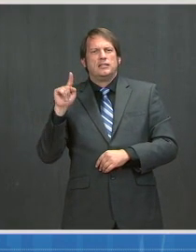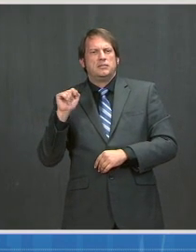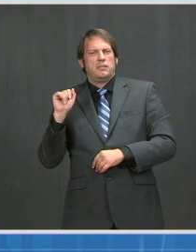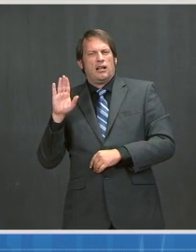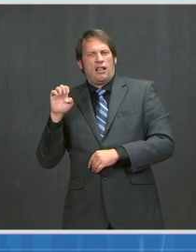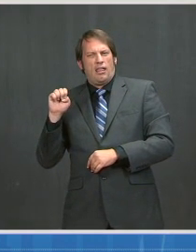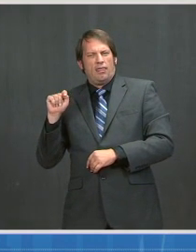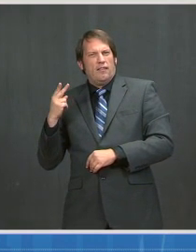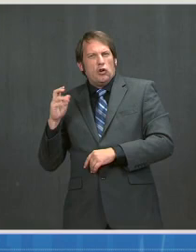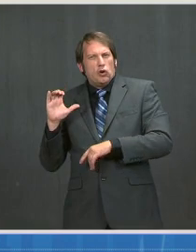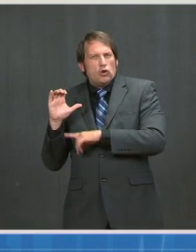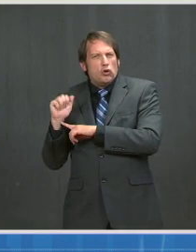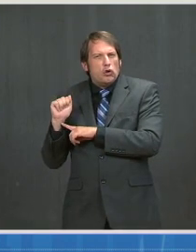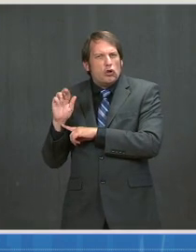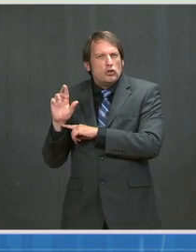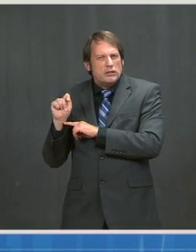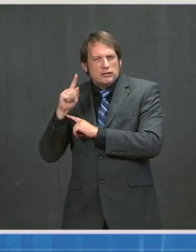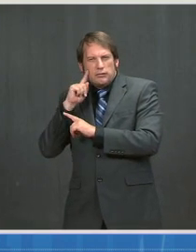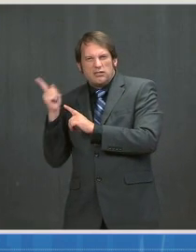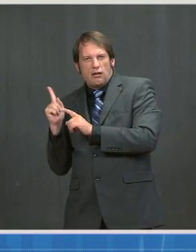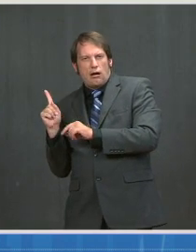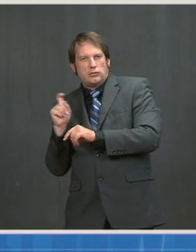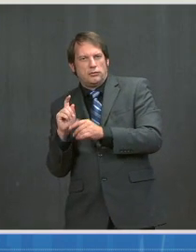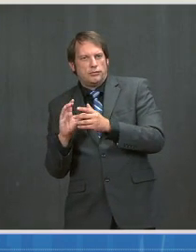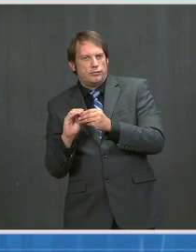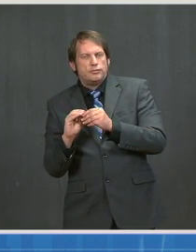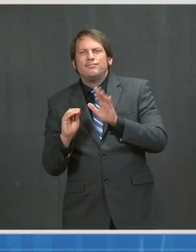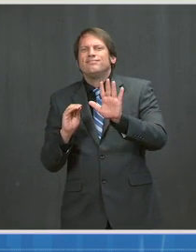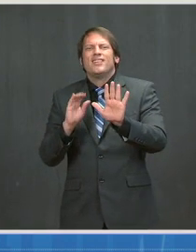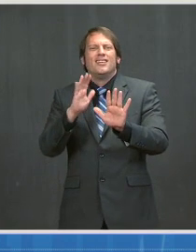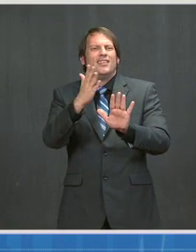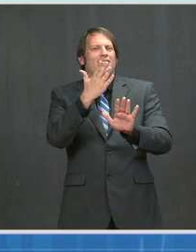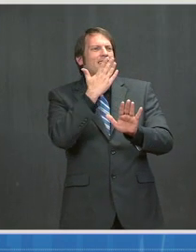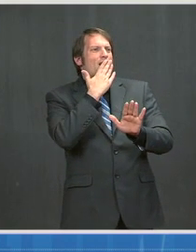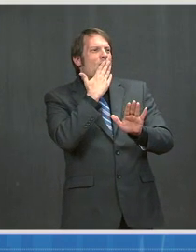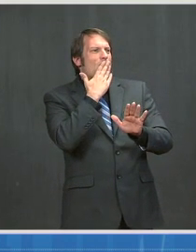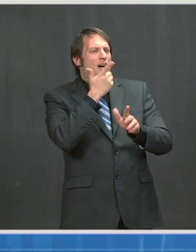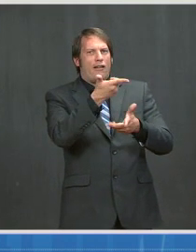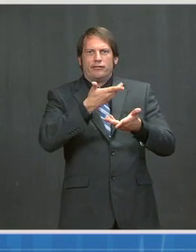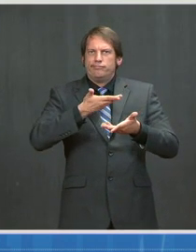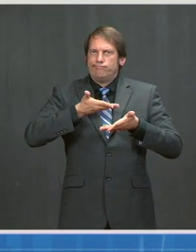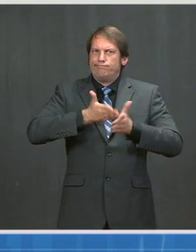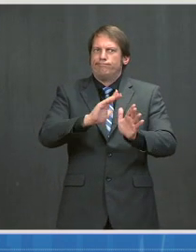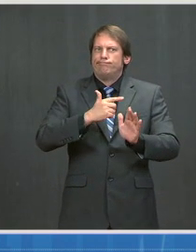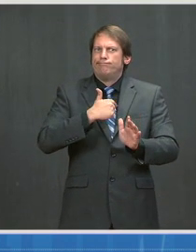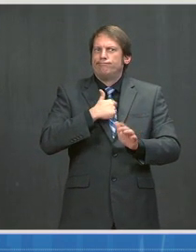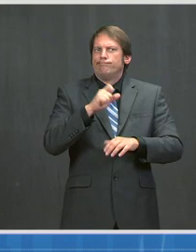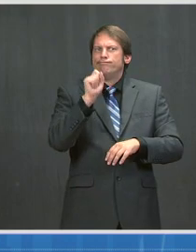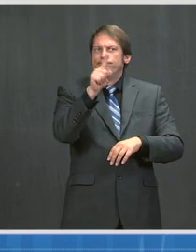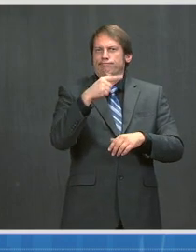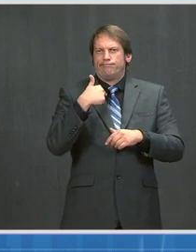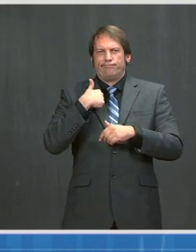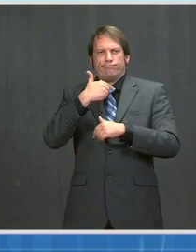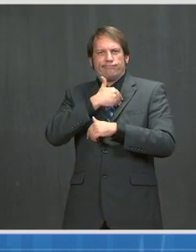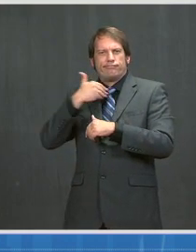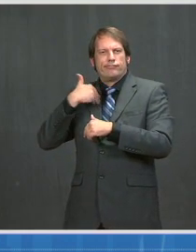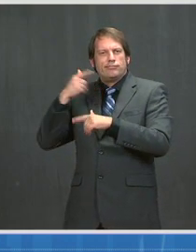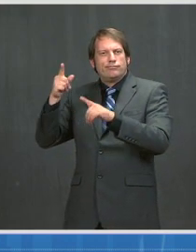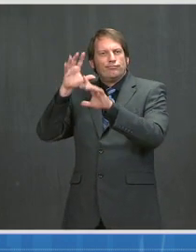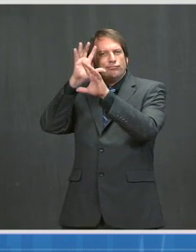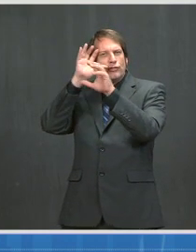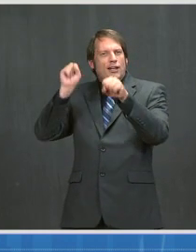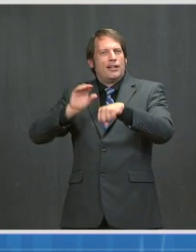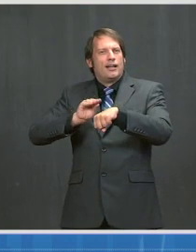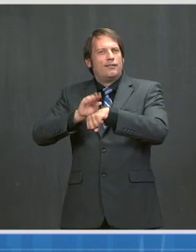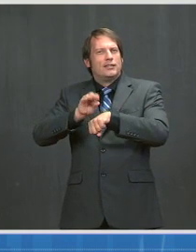Hi, thanks so much for taking my question. Several members of President Biden's Transition Advisory Board are advocating that in order